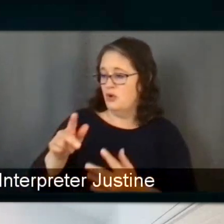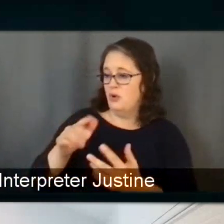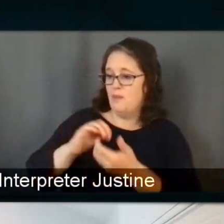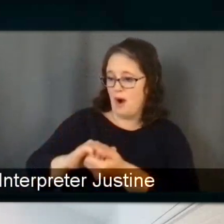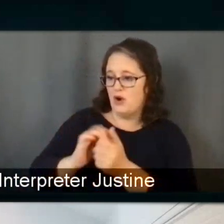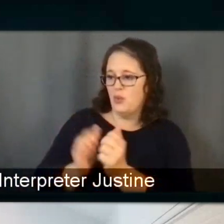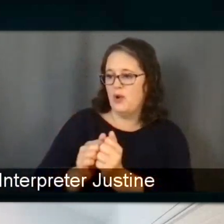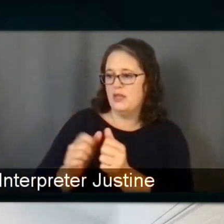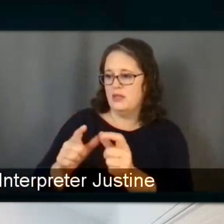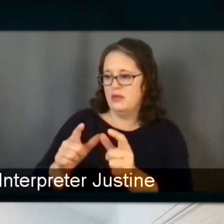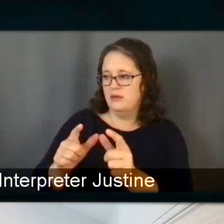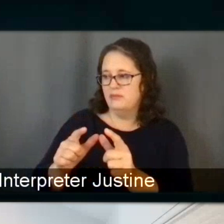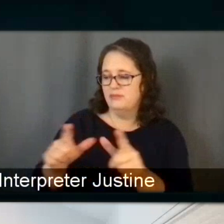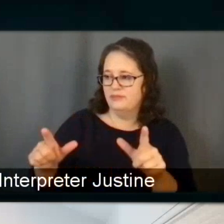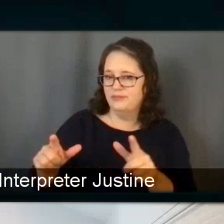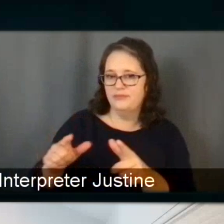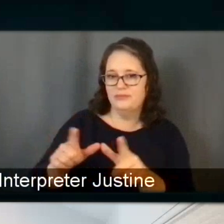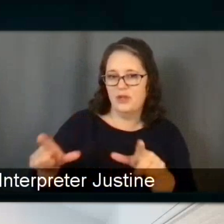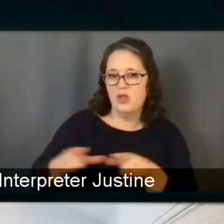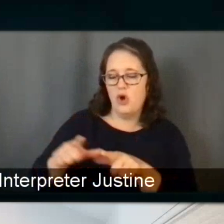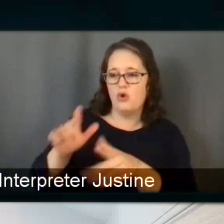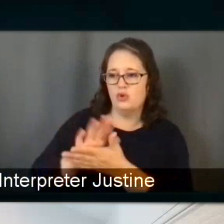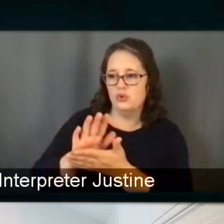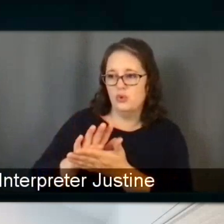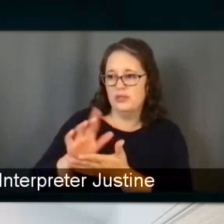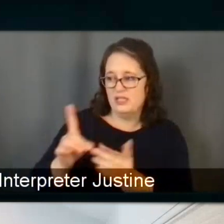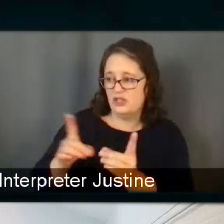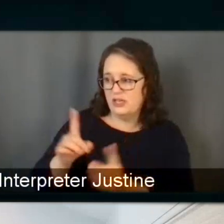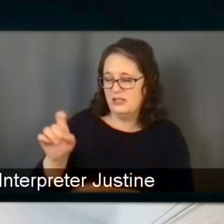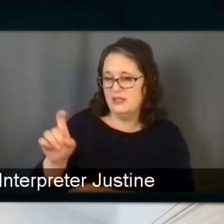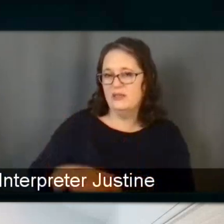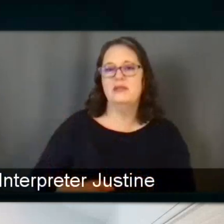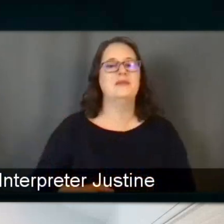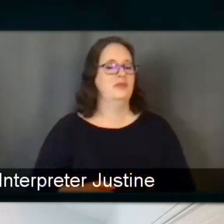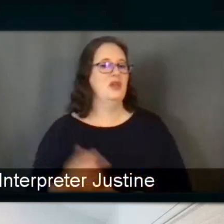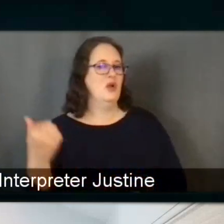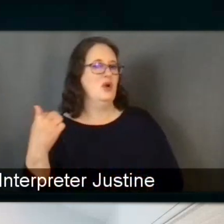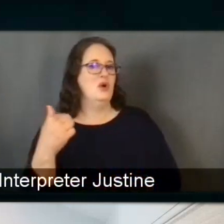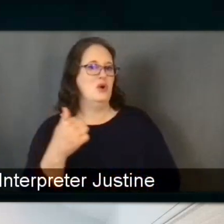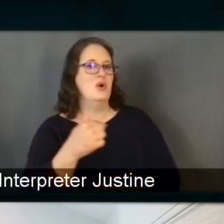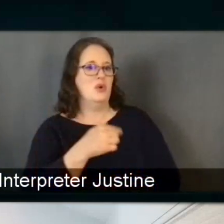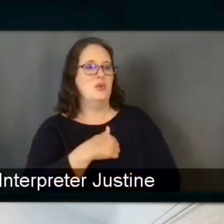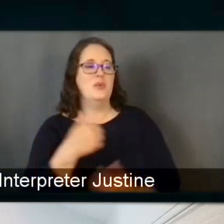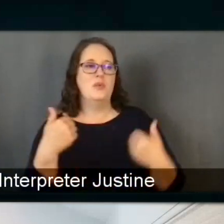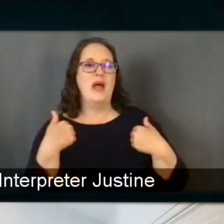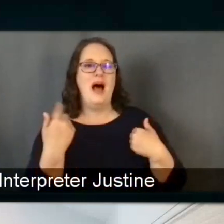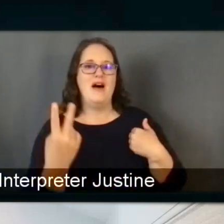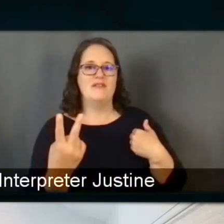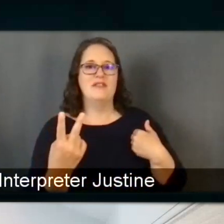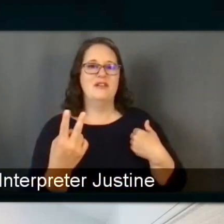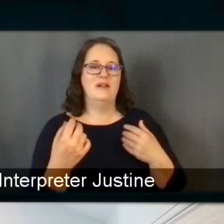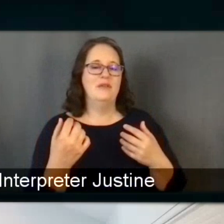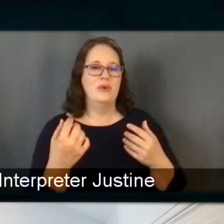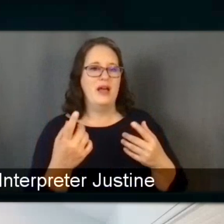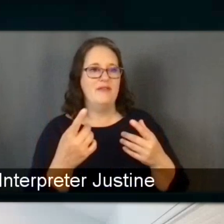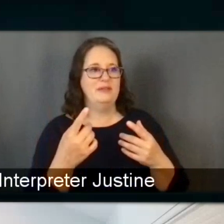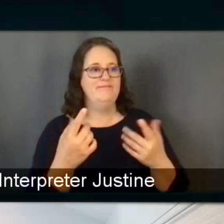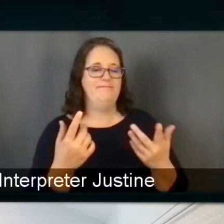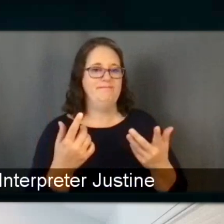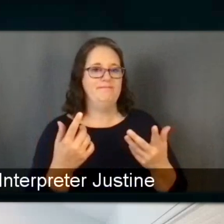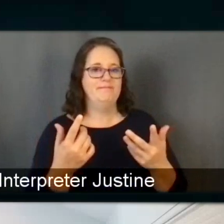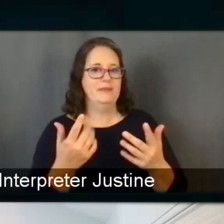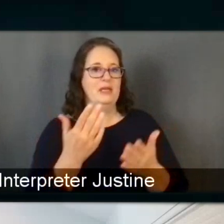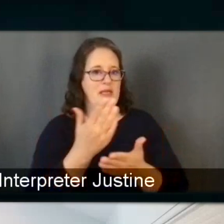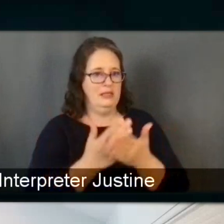So those are the main districts that that we partner with because of the nature of a lot of the